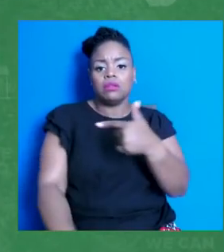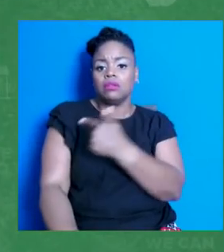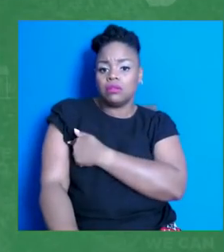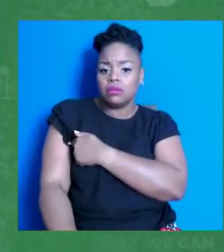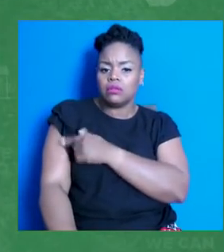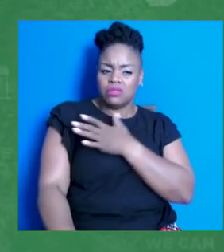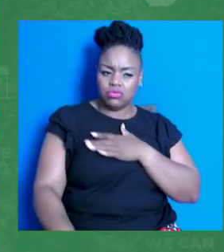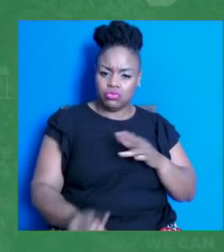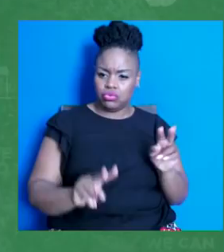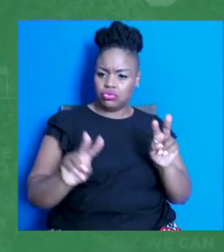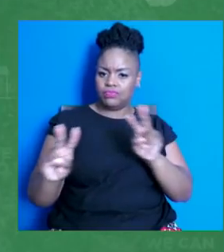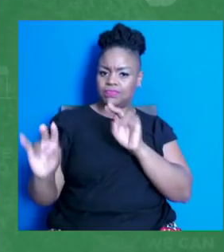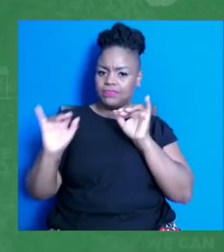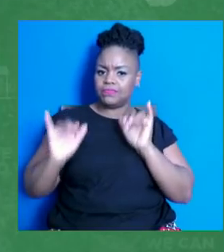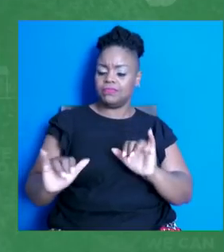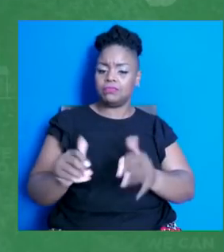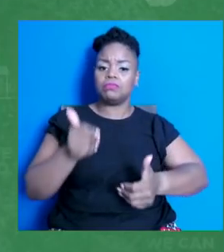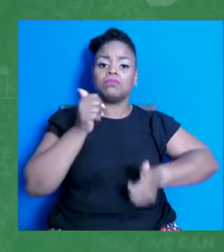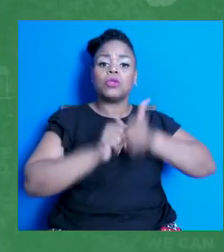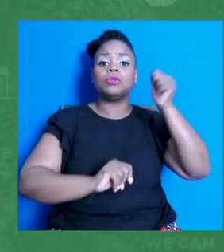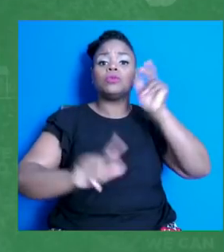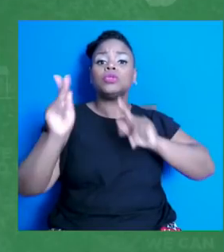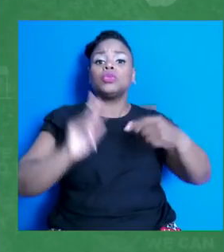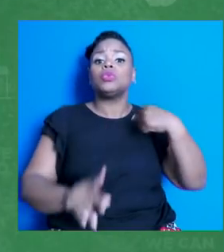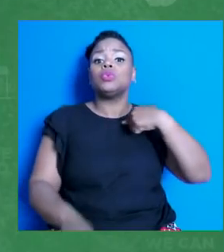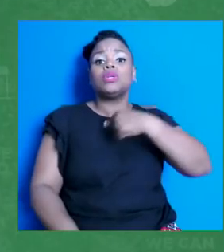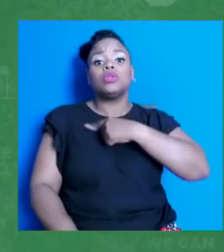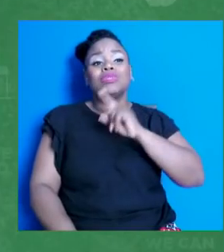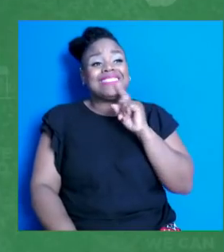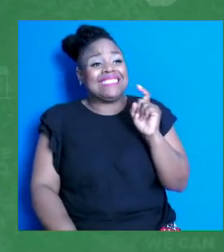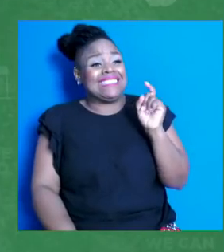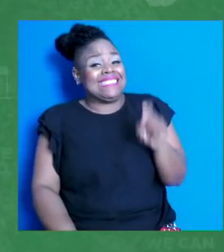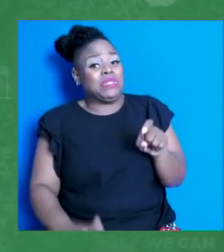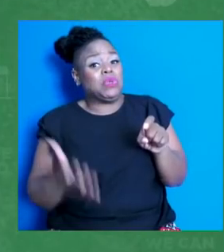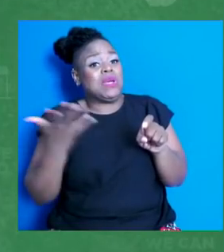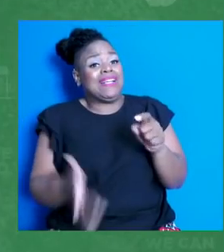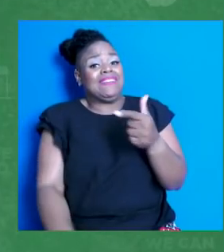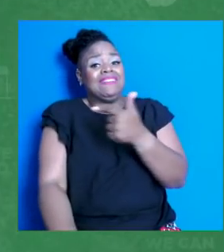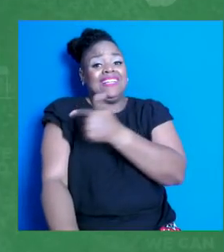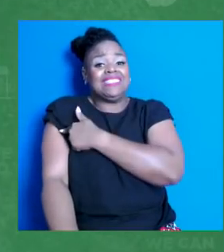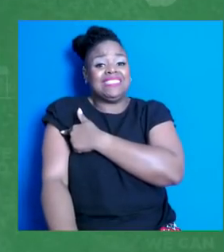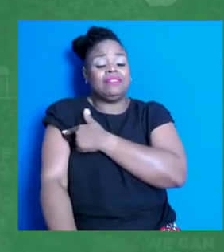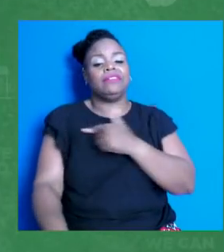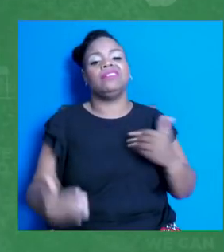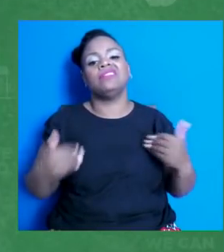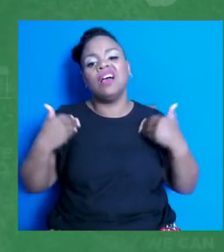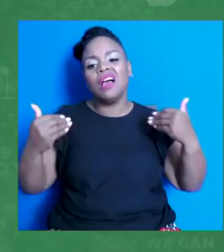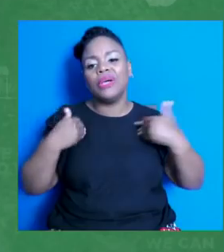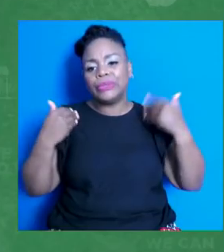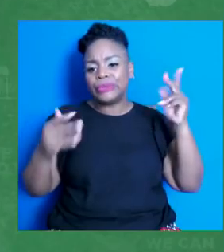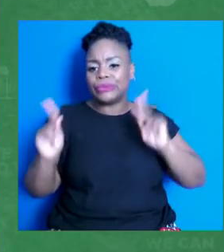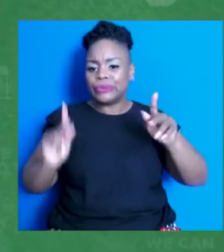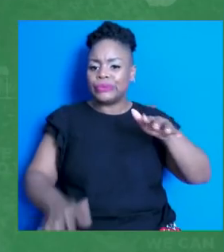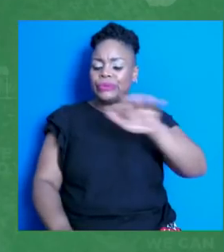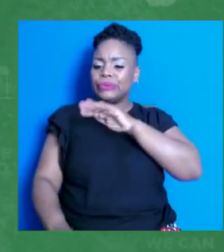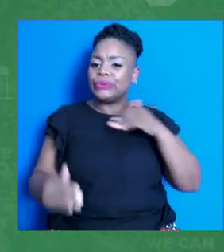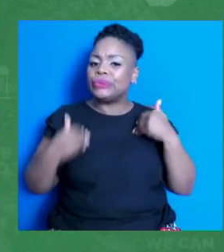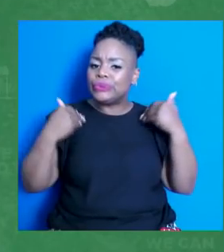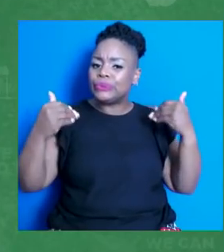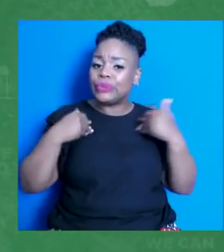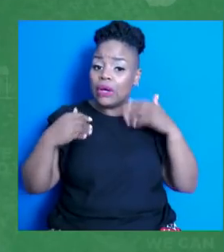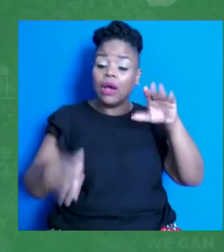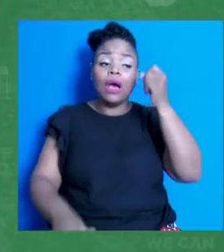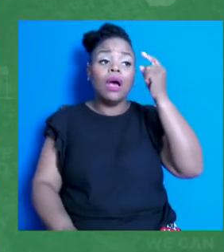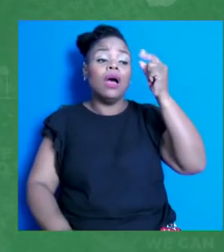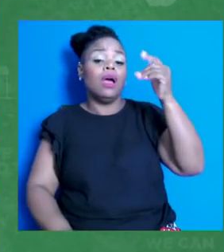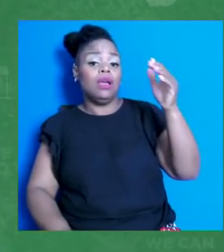people that we really have to get to are the young people. And as the second gentleman stated, we're kicking off a back to